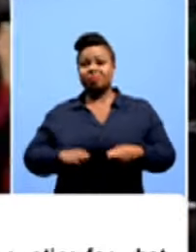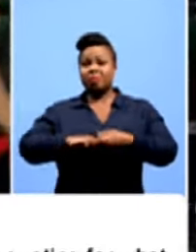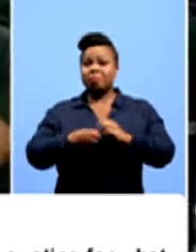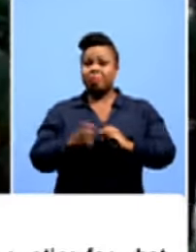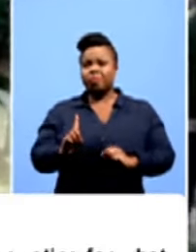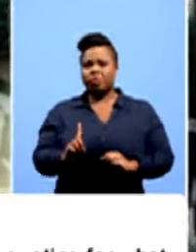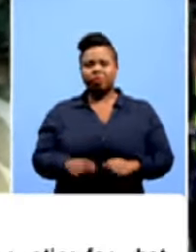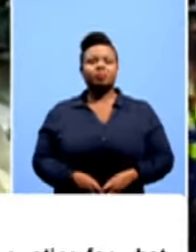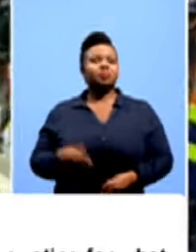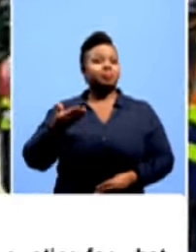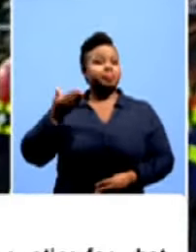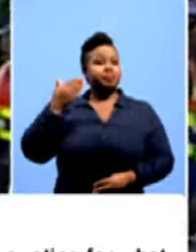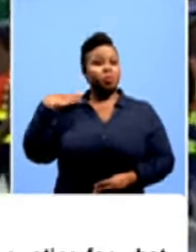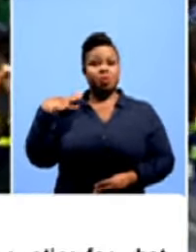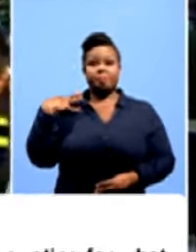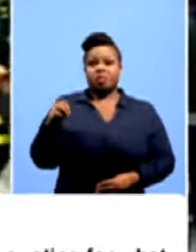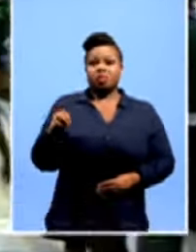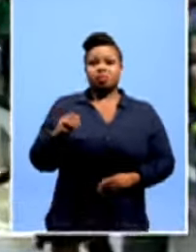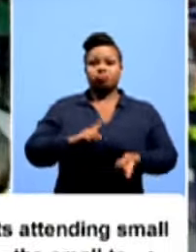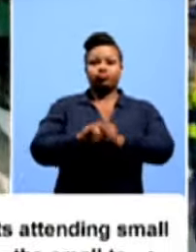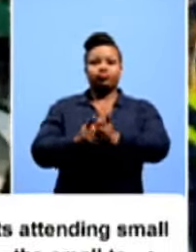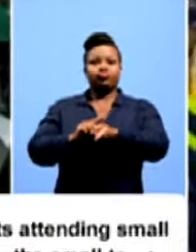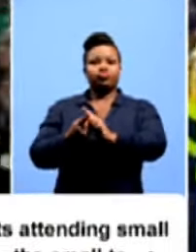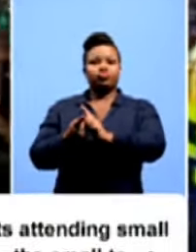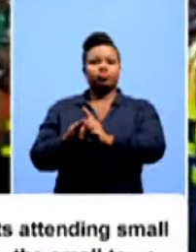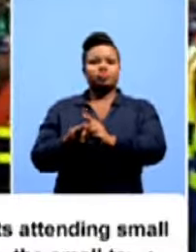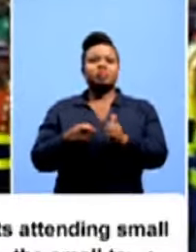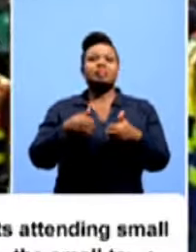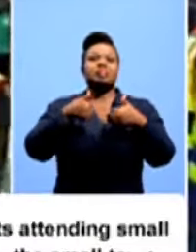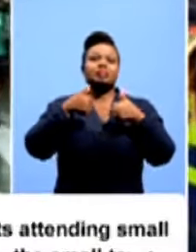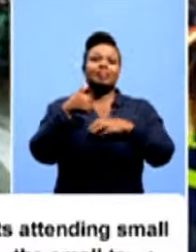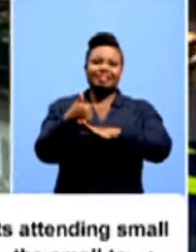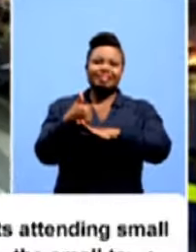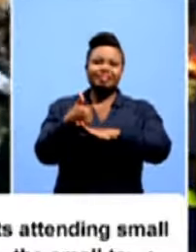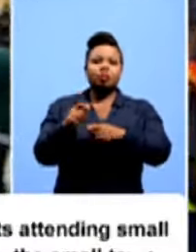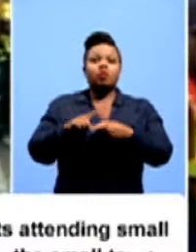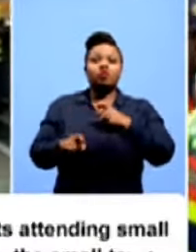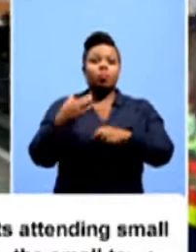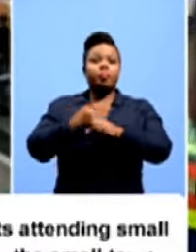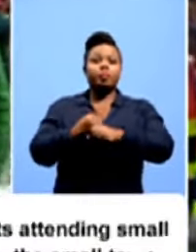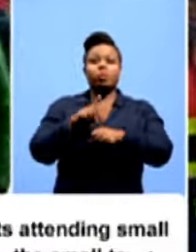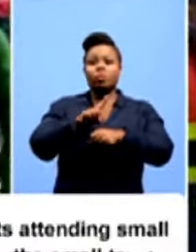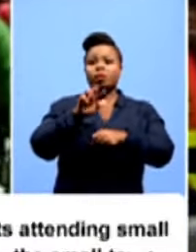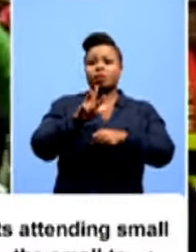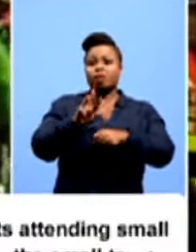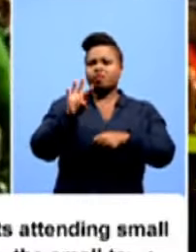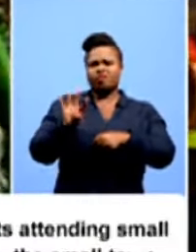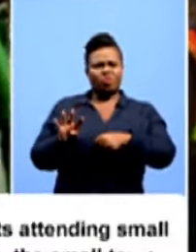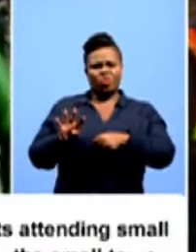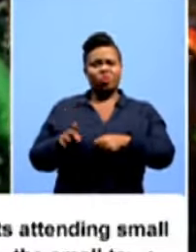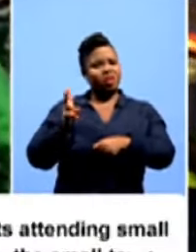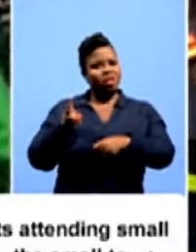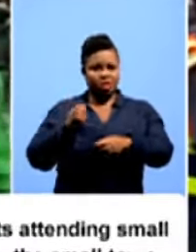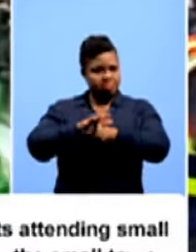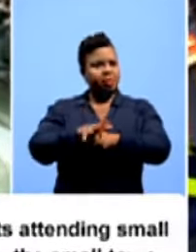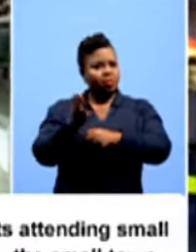we've had six ministries of sport since 1994, a high turnover. That also has